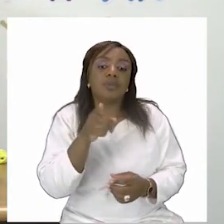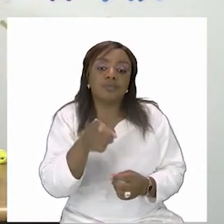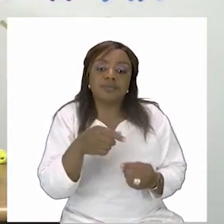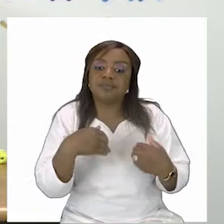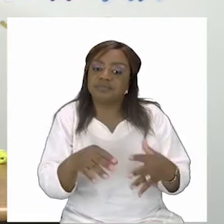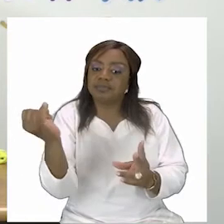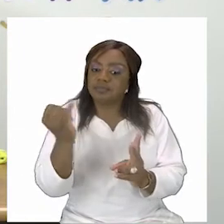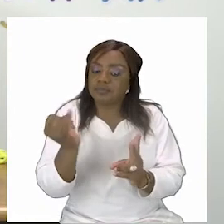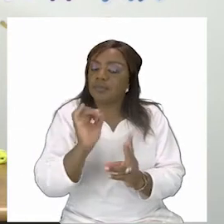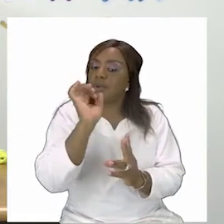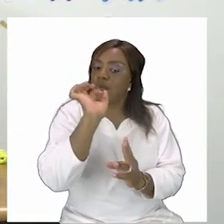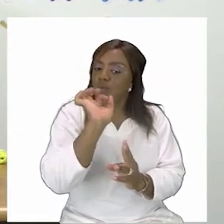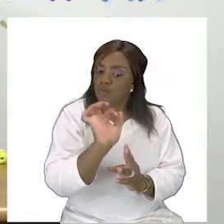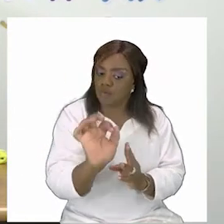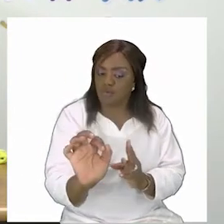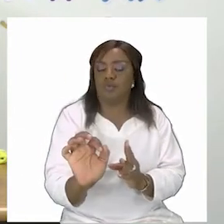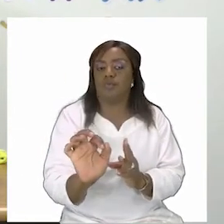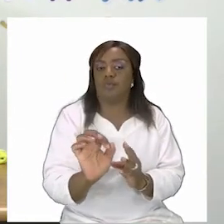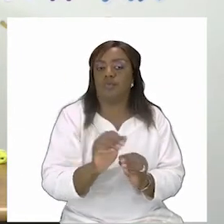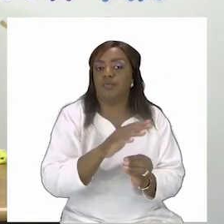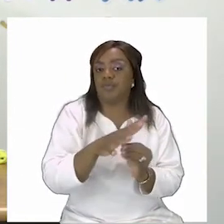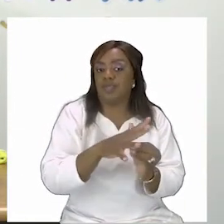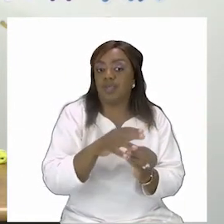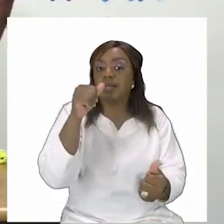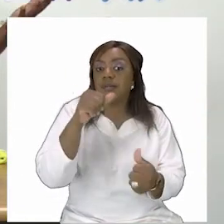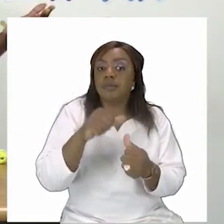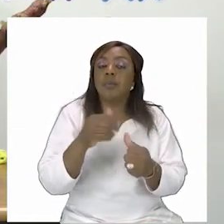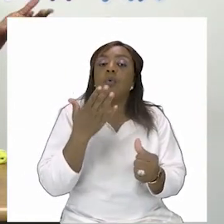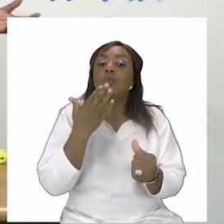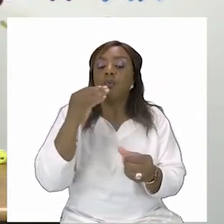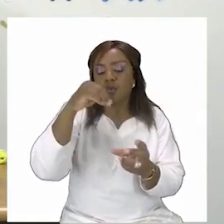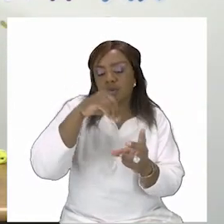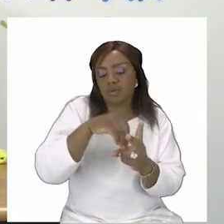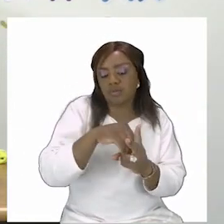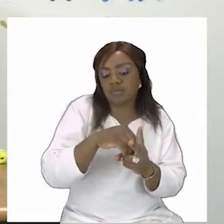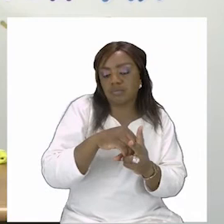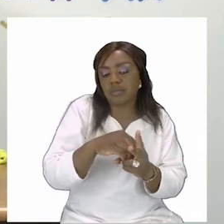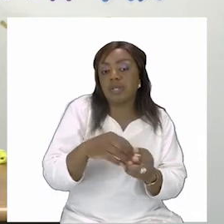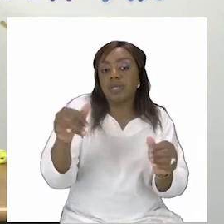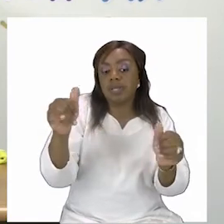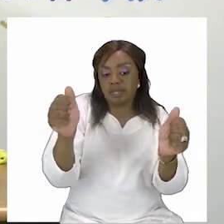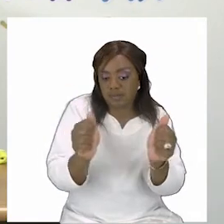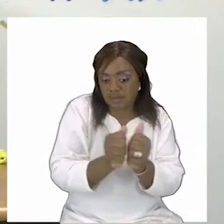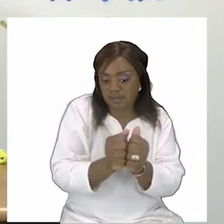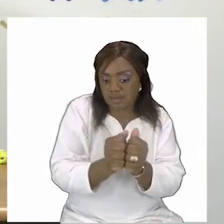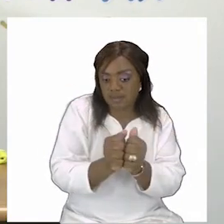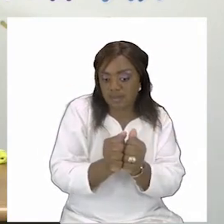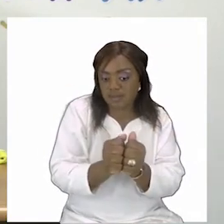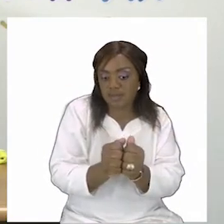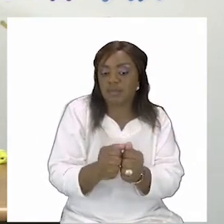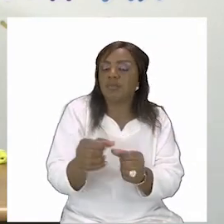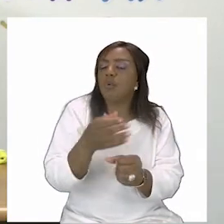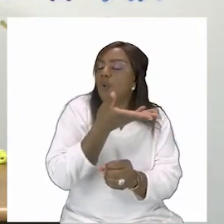draw the people that you live with it can be extended family or immediate family draw